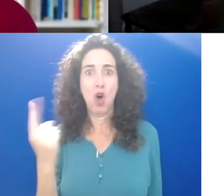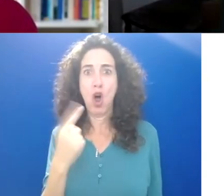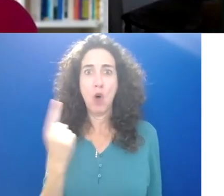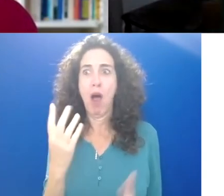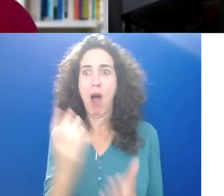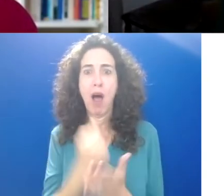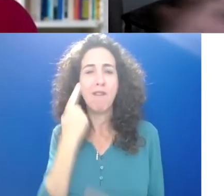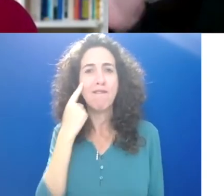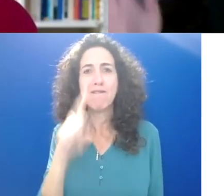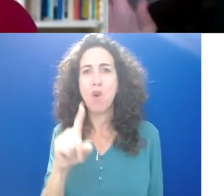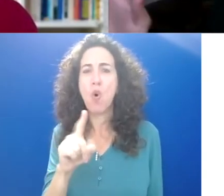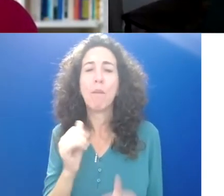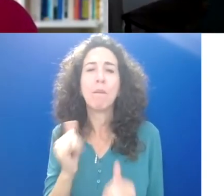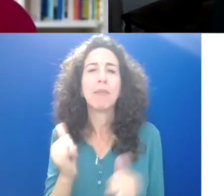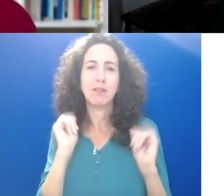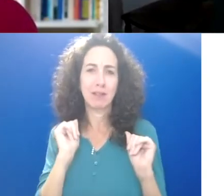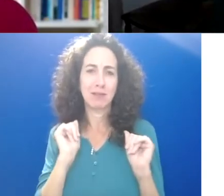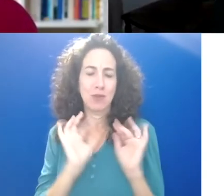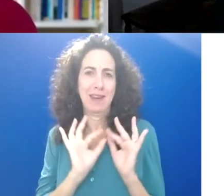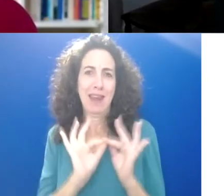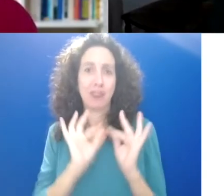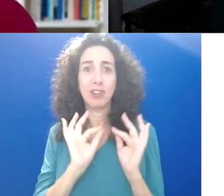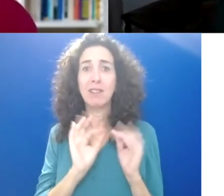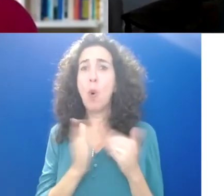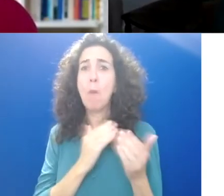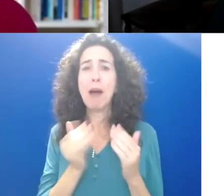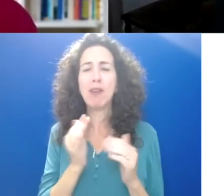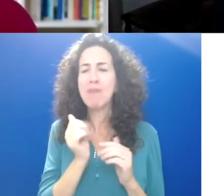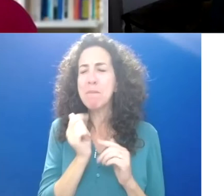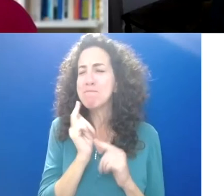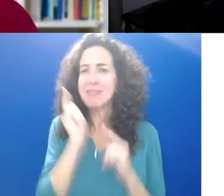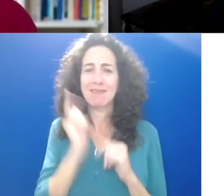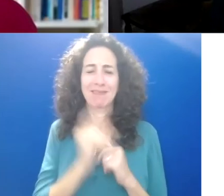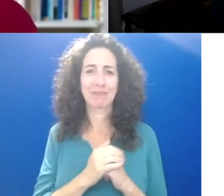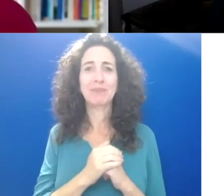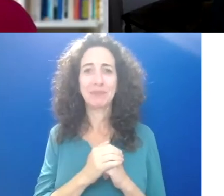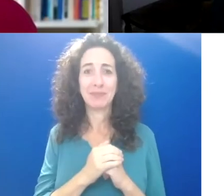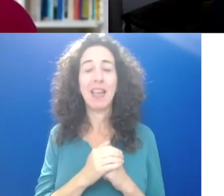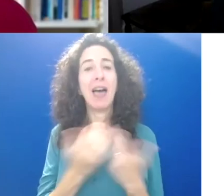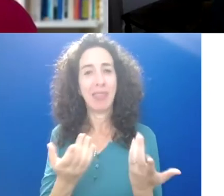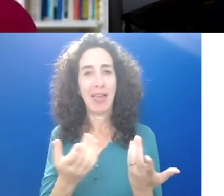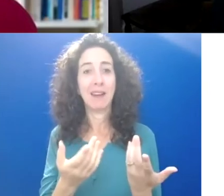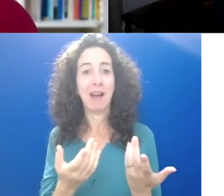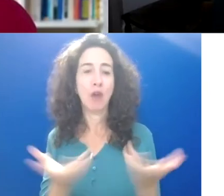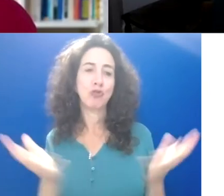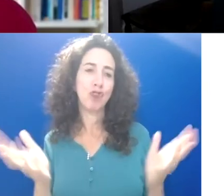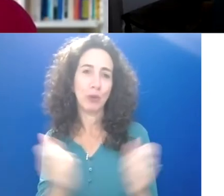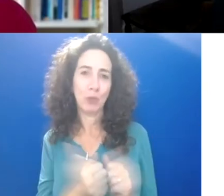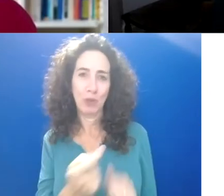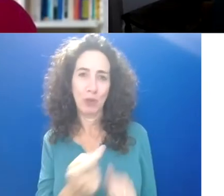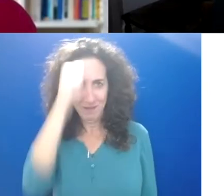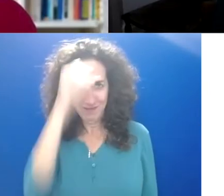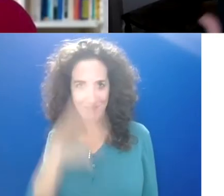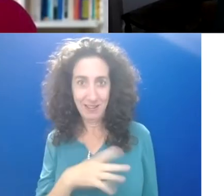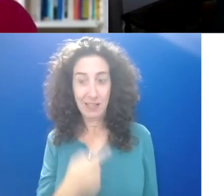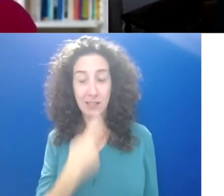even micro moments like seconds worth it makes a difference. So I use that metaphor. And then I talked to this guy who told me about having had true fun,